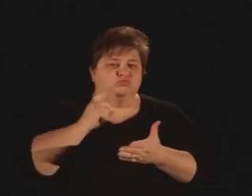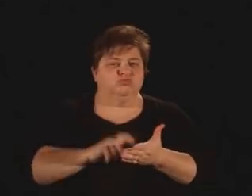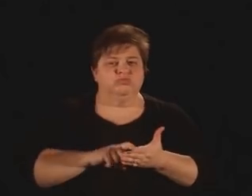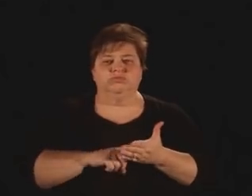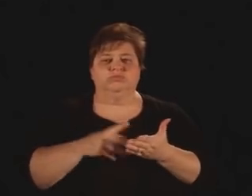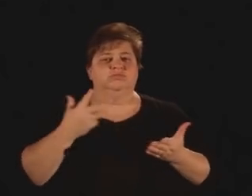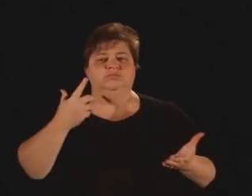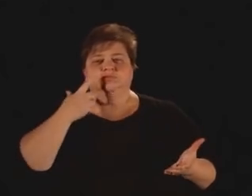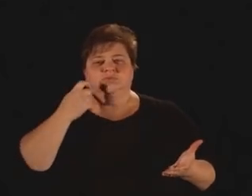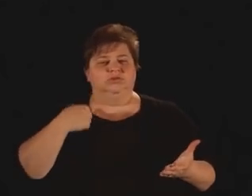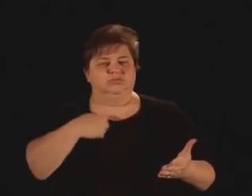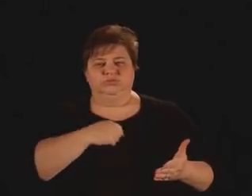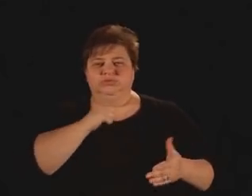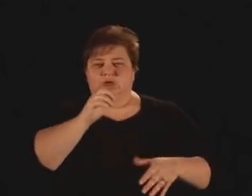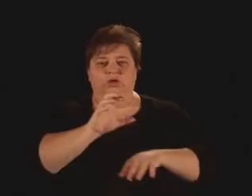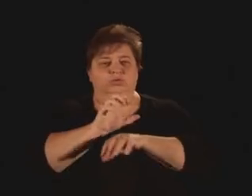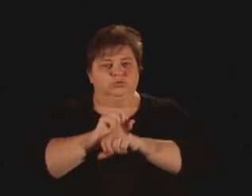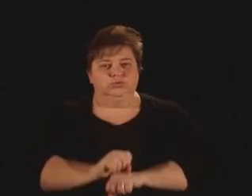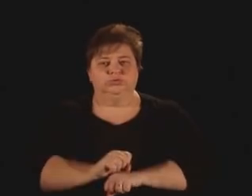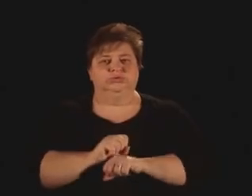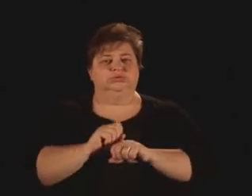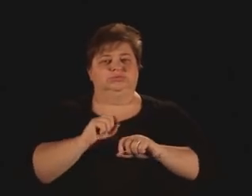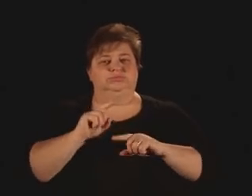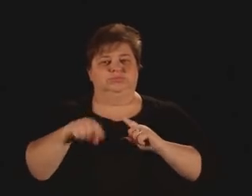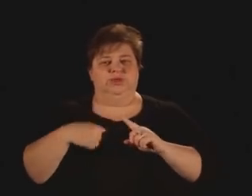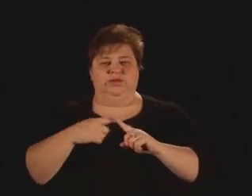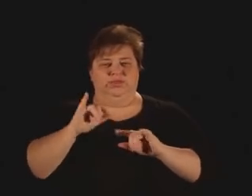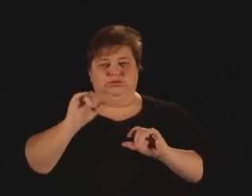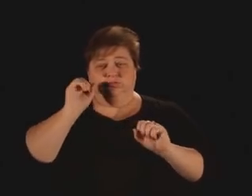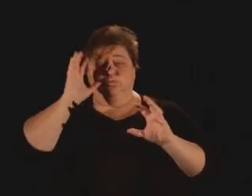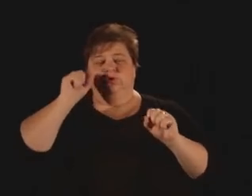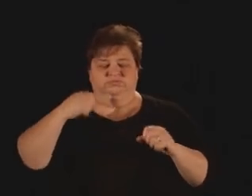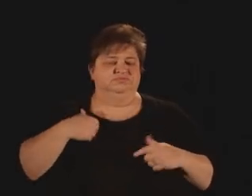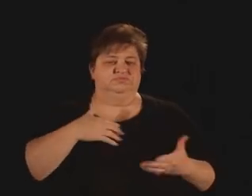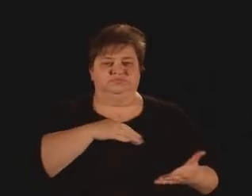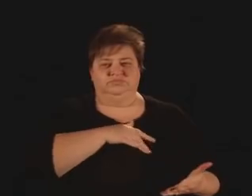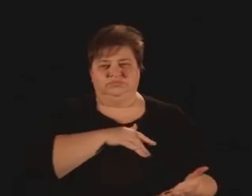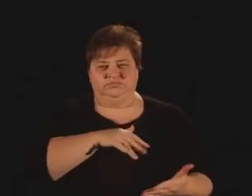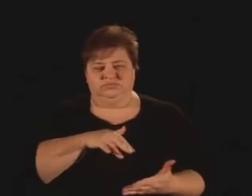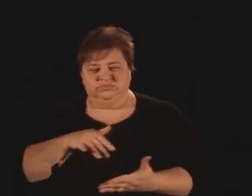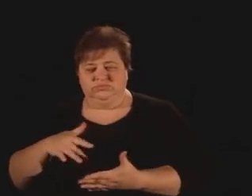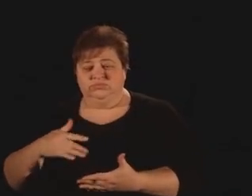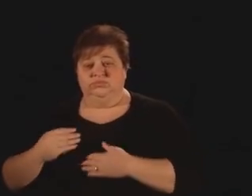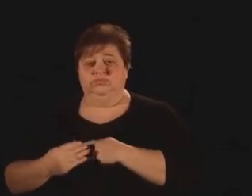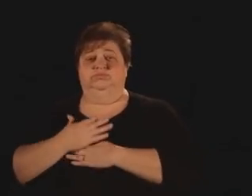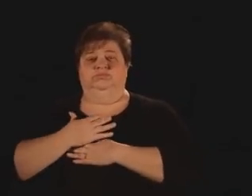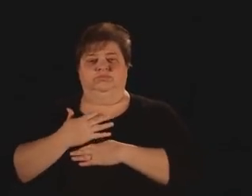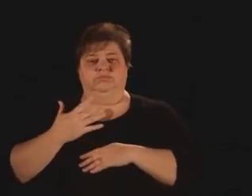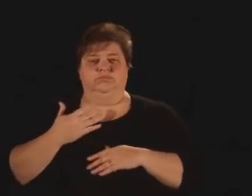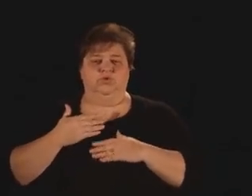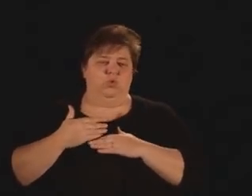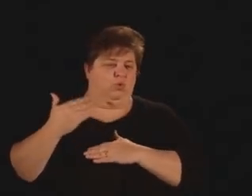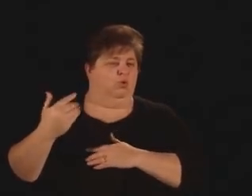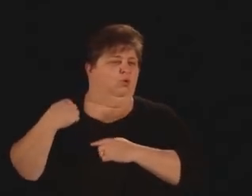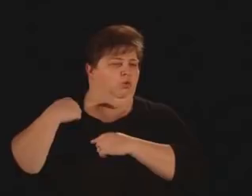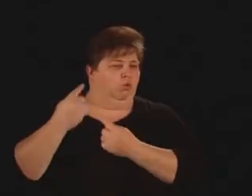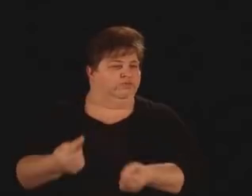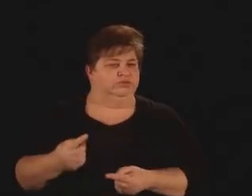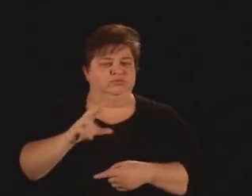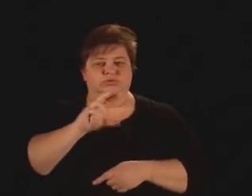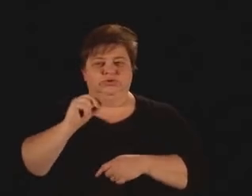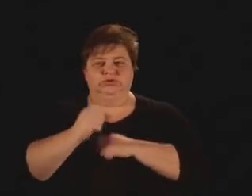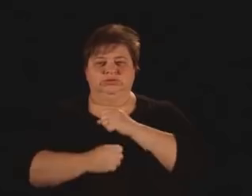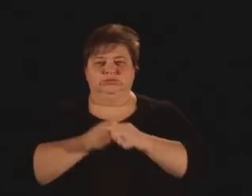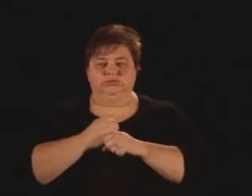I have studied formative events for over three decades now. I have looked at thousands and thousands of stories and analyzed them very